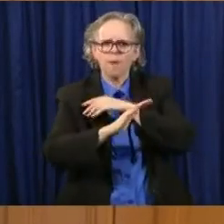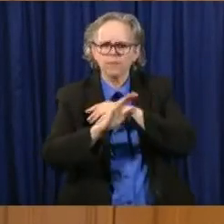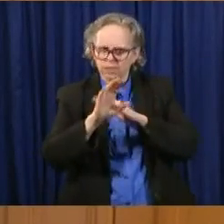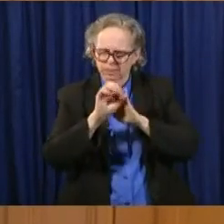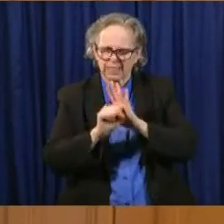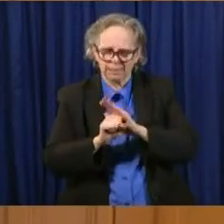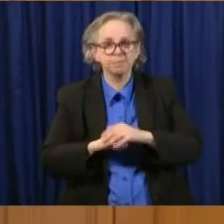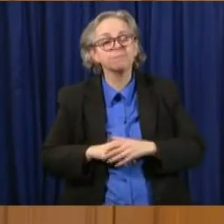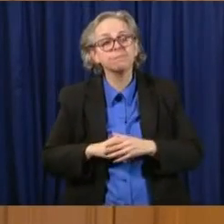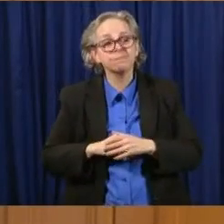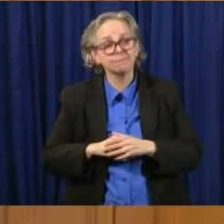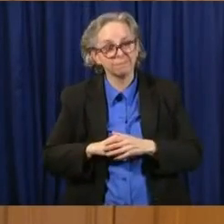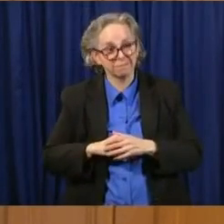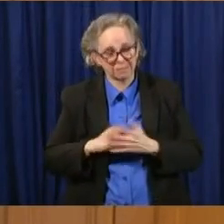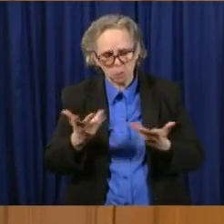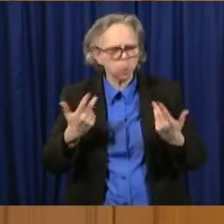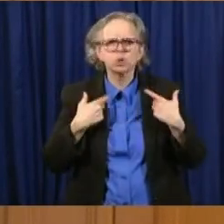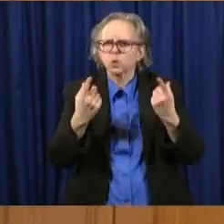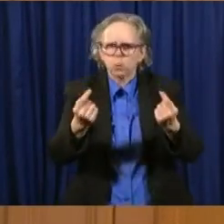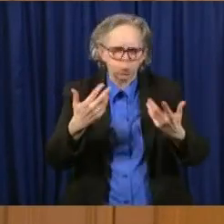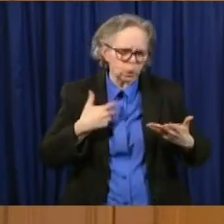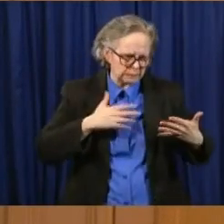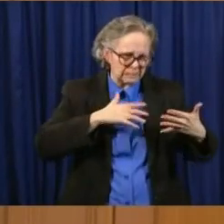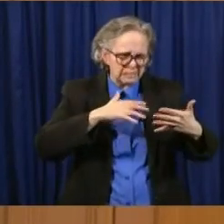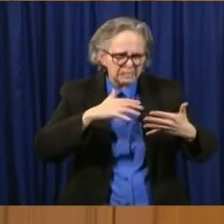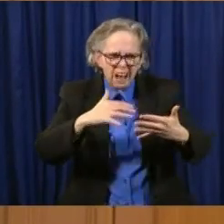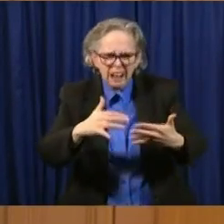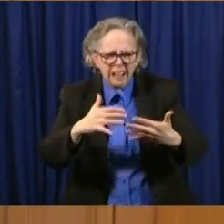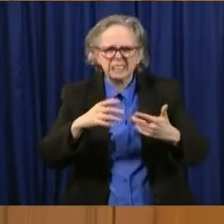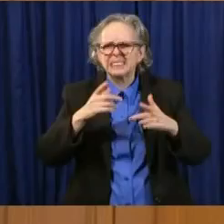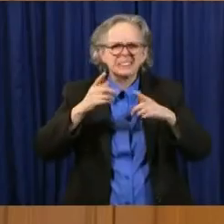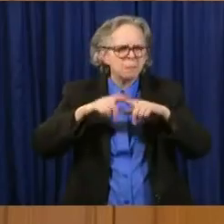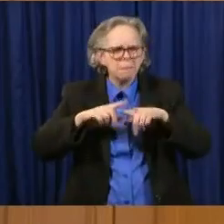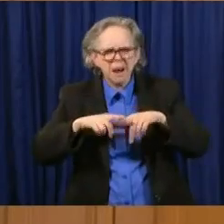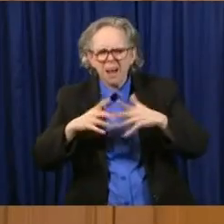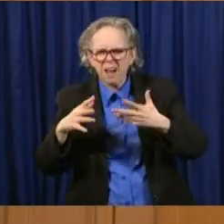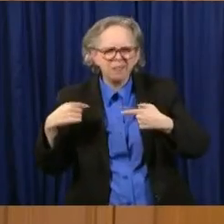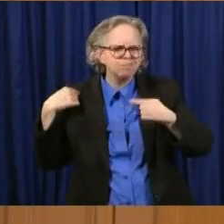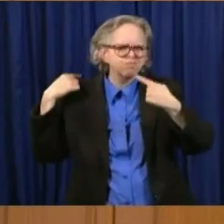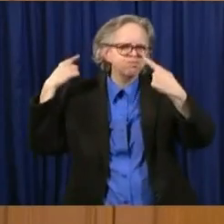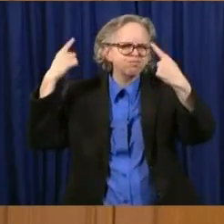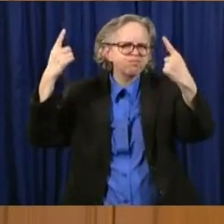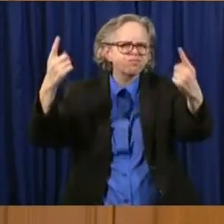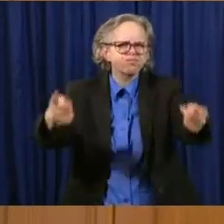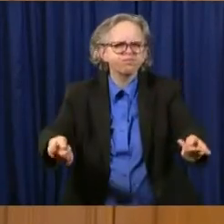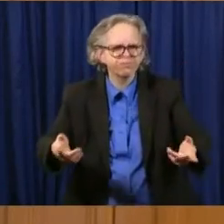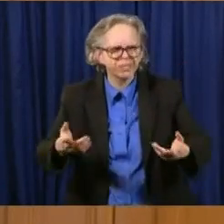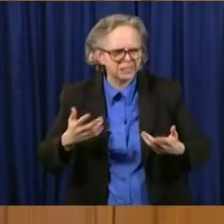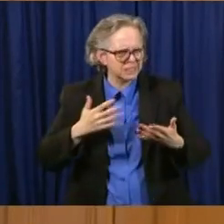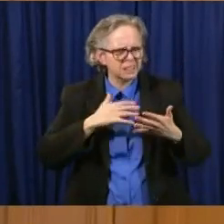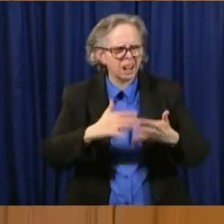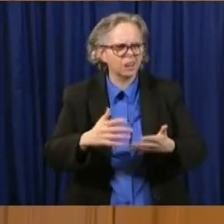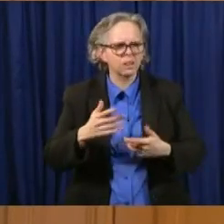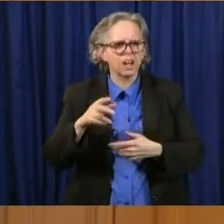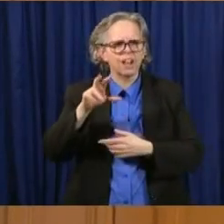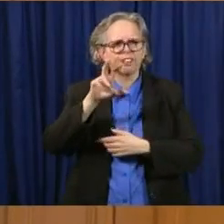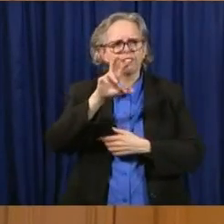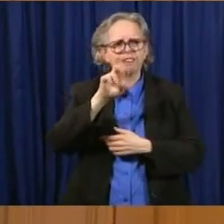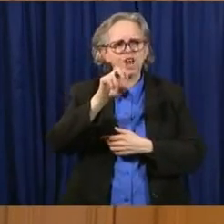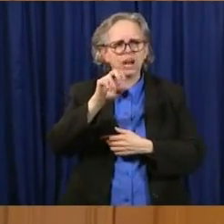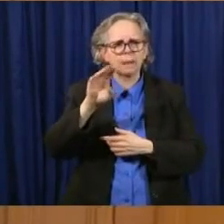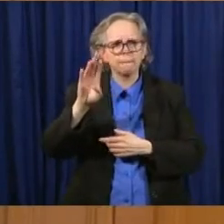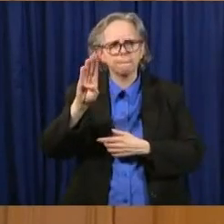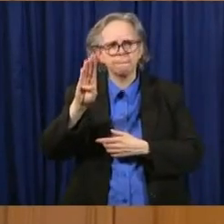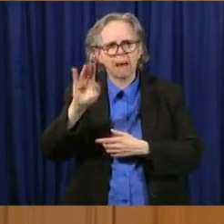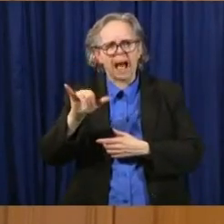a long kind of standing good epidemiologic study. It's called a 30 by 30 model, but it's sort of taking